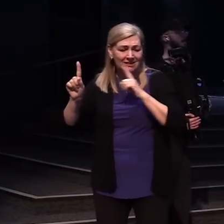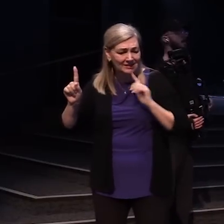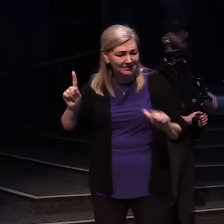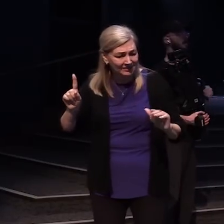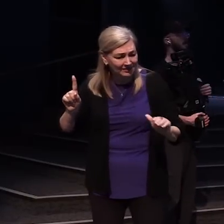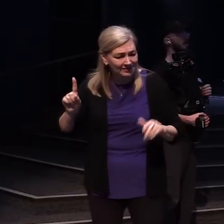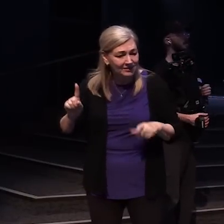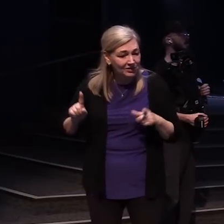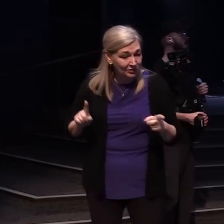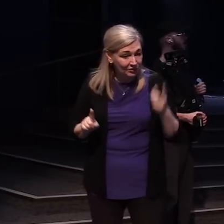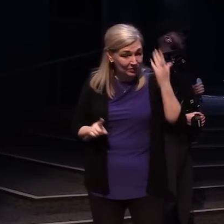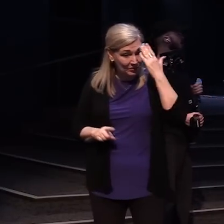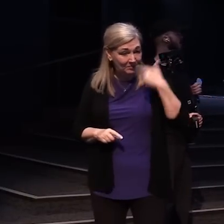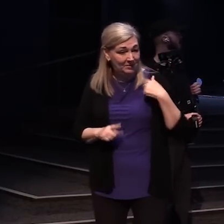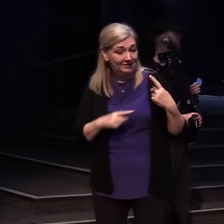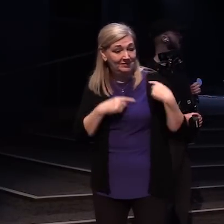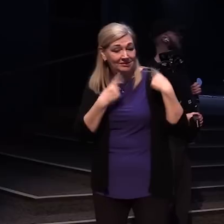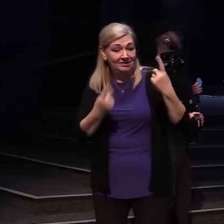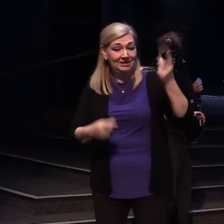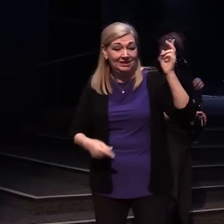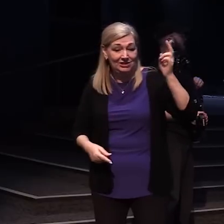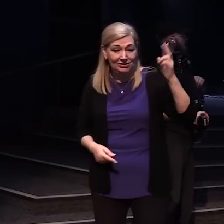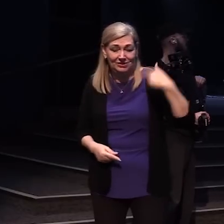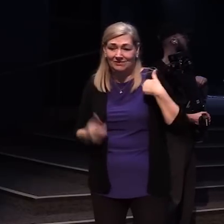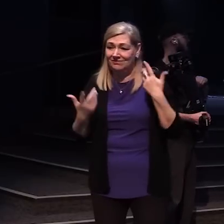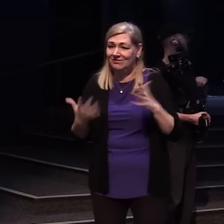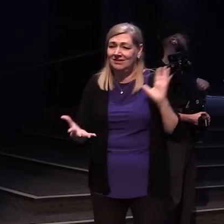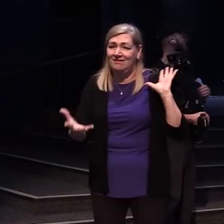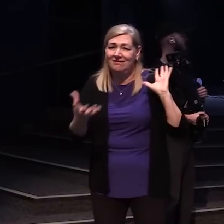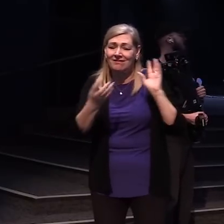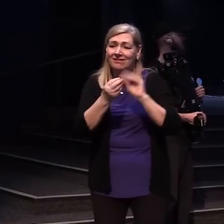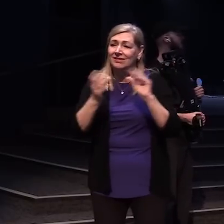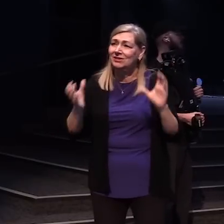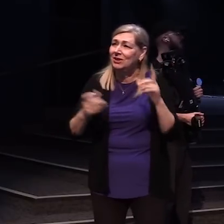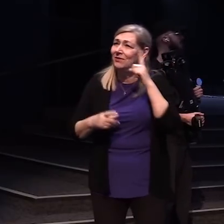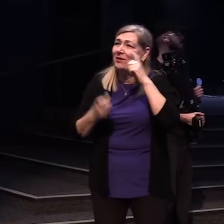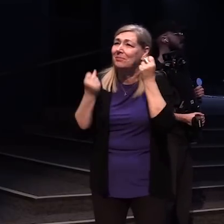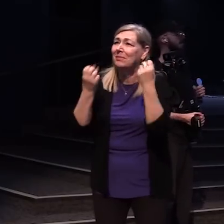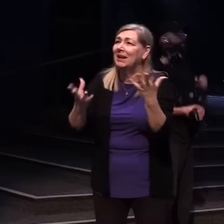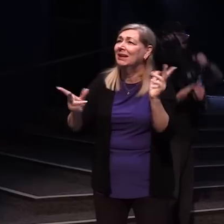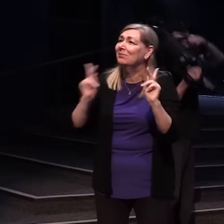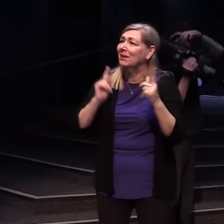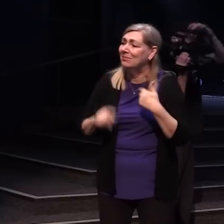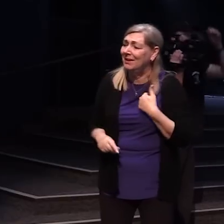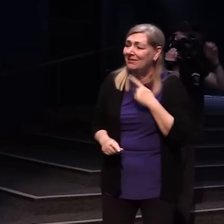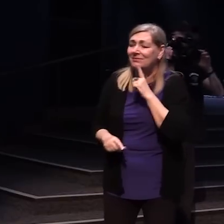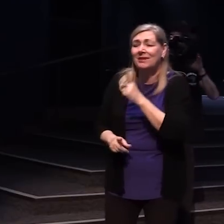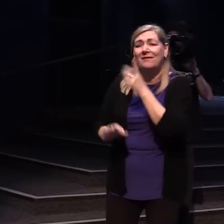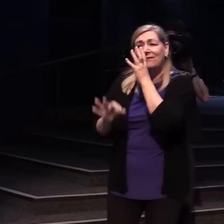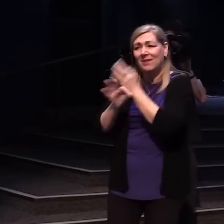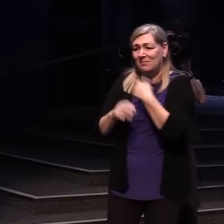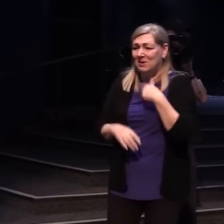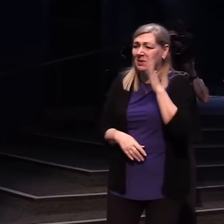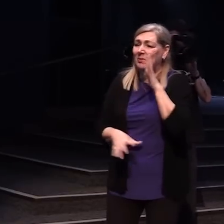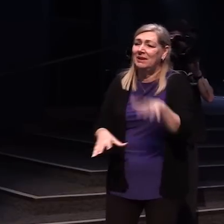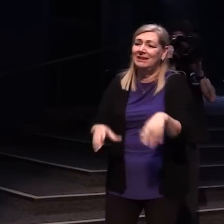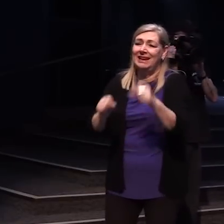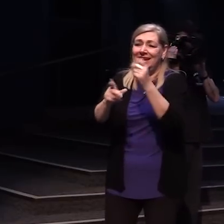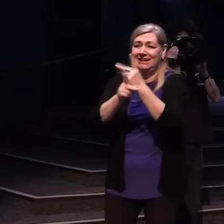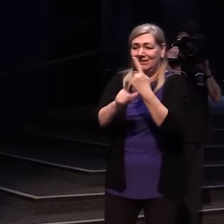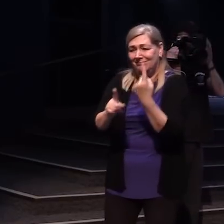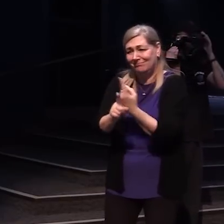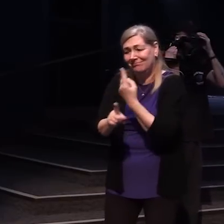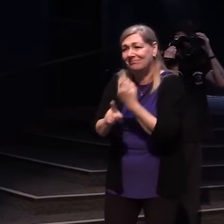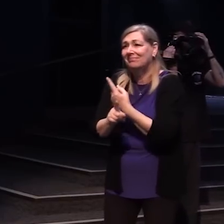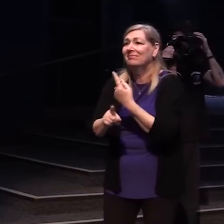check my track record I am faithful And I just feel today The burden as we prepare our hearts to hear the word That